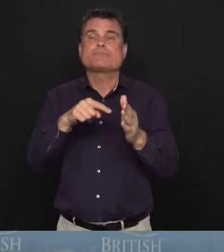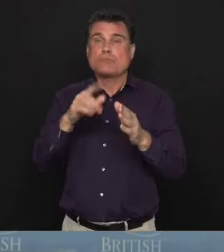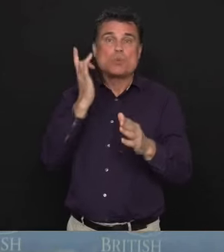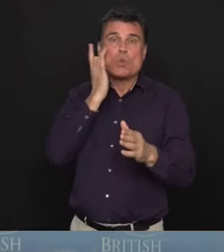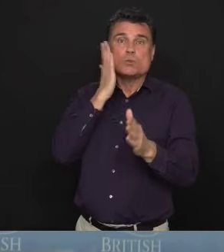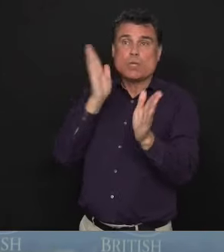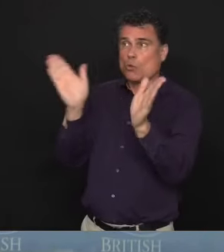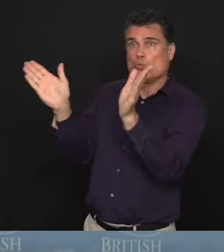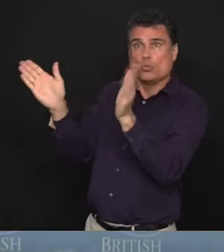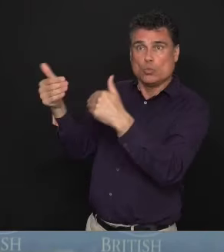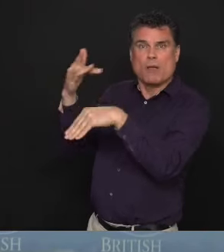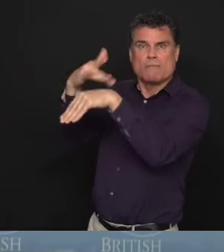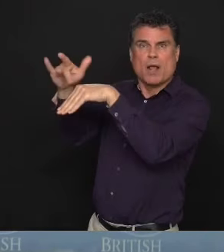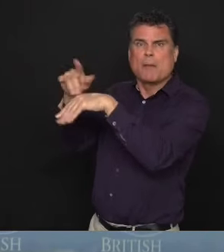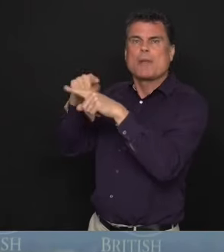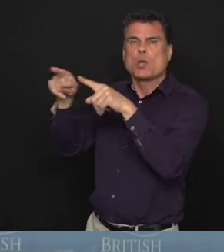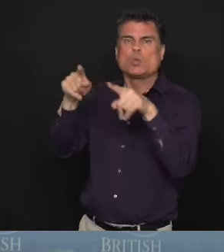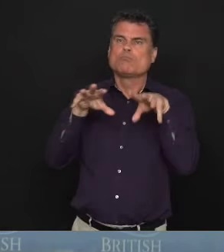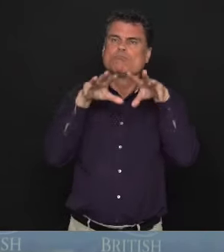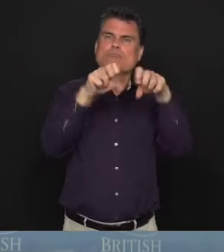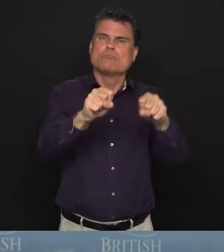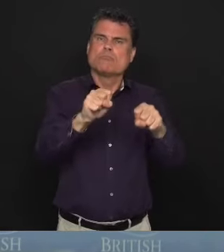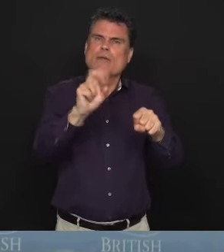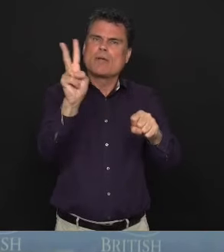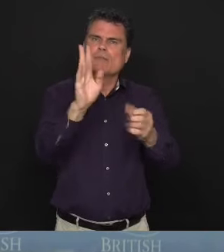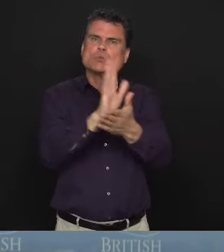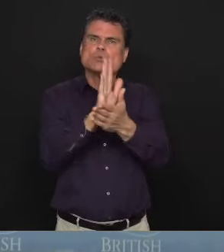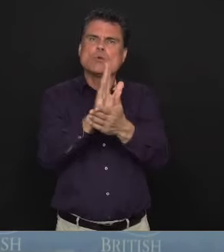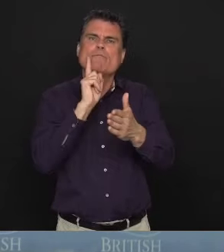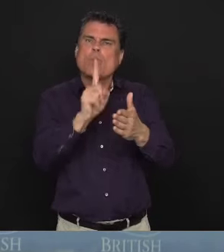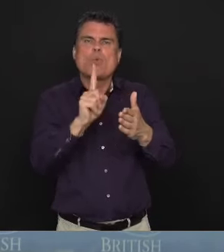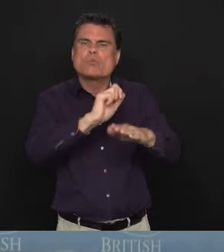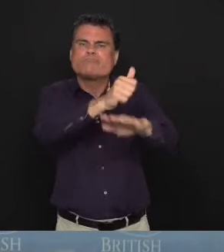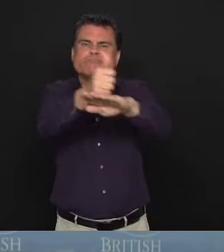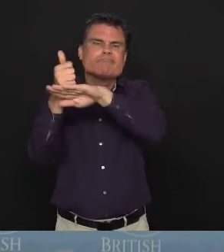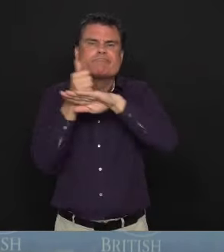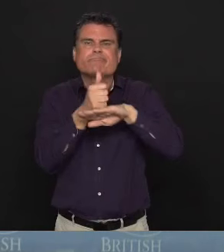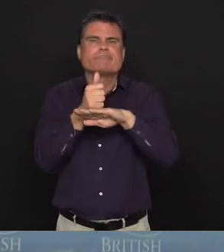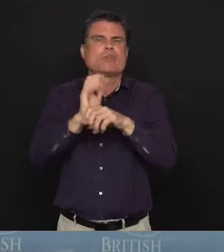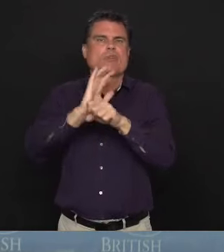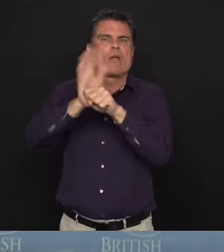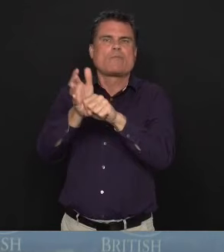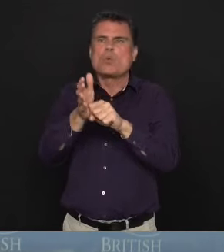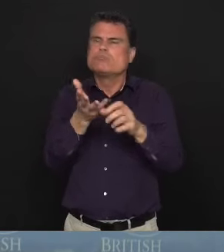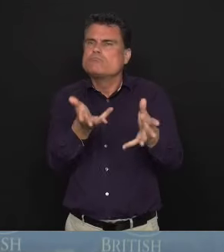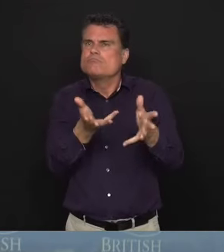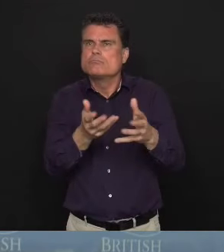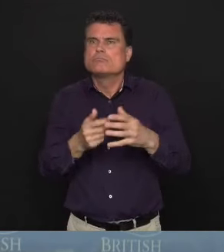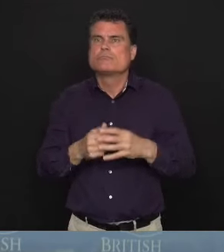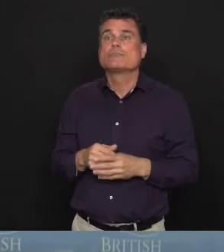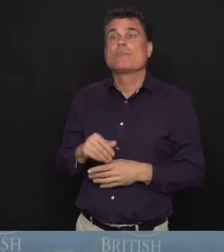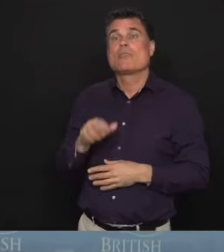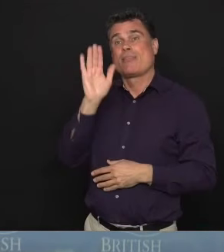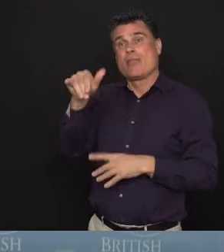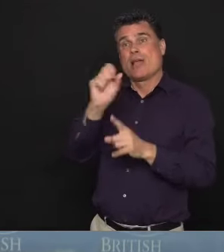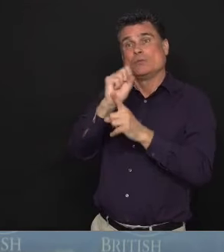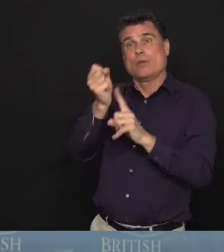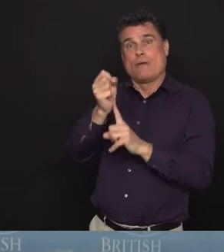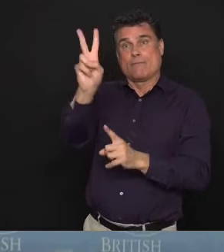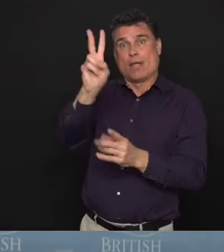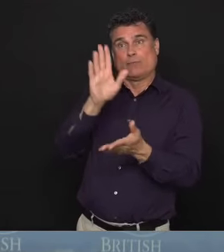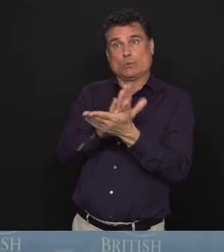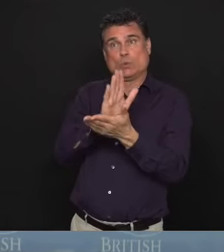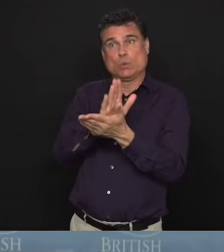I can tell you that I have been made aware of the situation at Lord Strathcona in Vancouver and that the